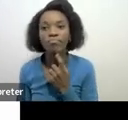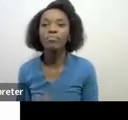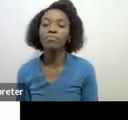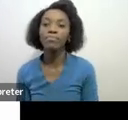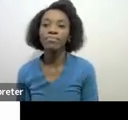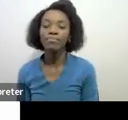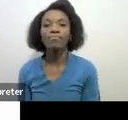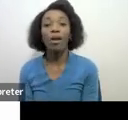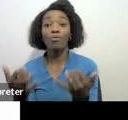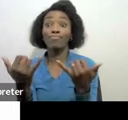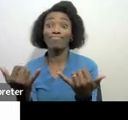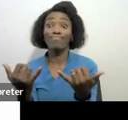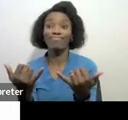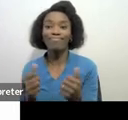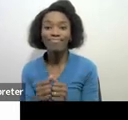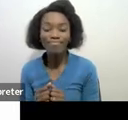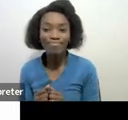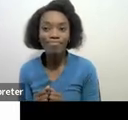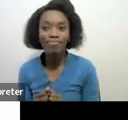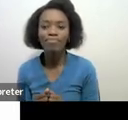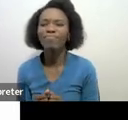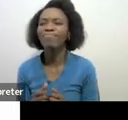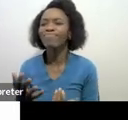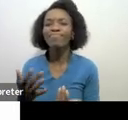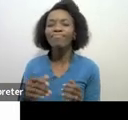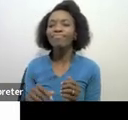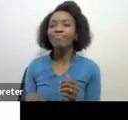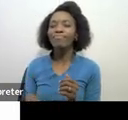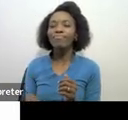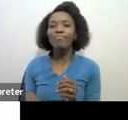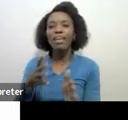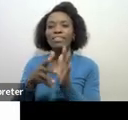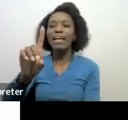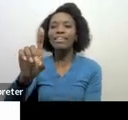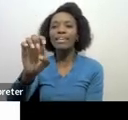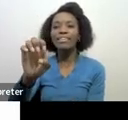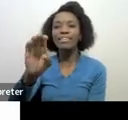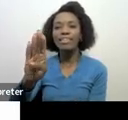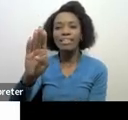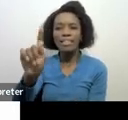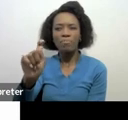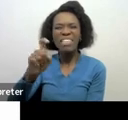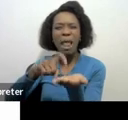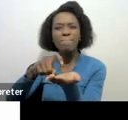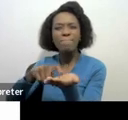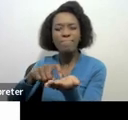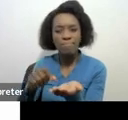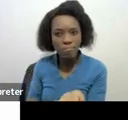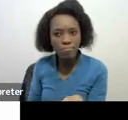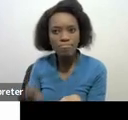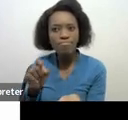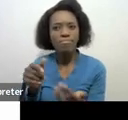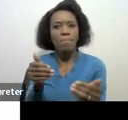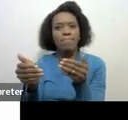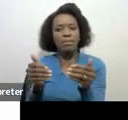now debt management is an integral part of SARS in the enforcement division that